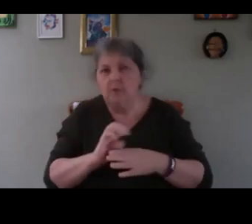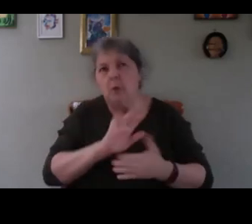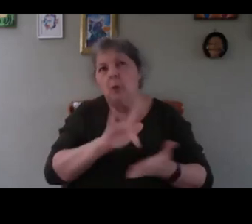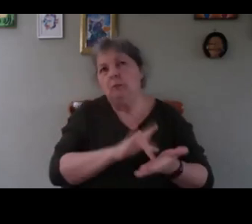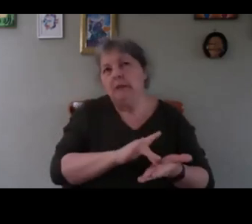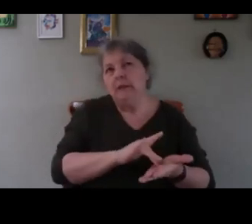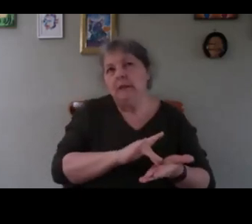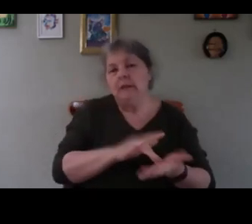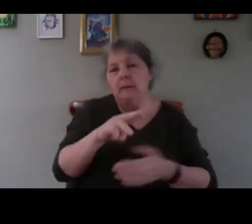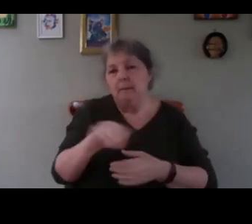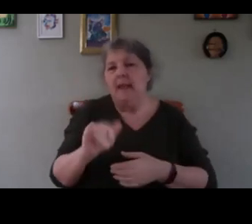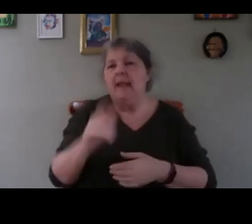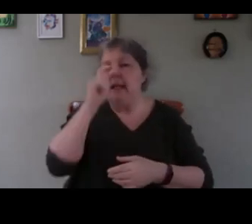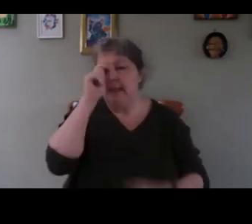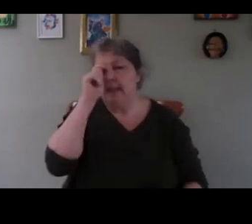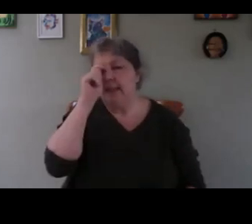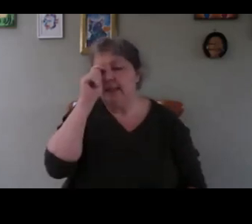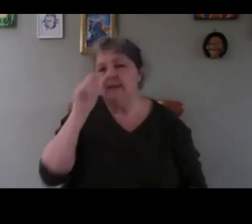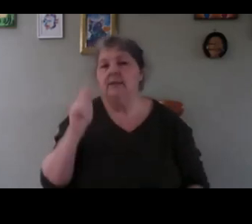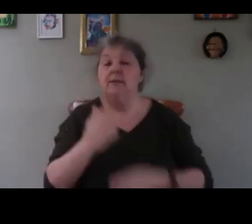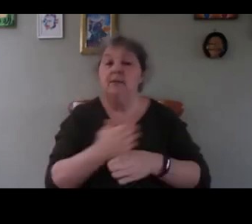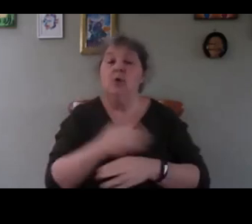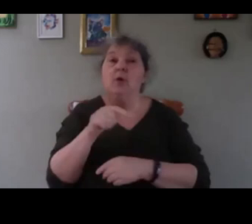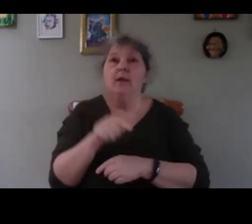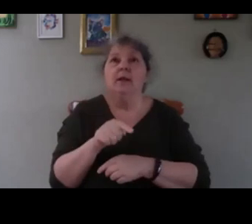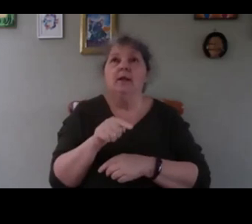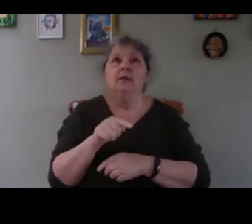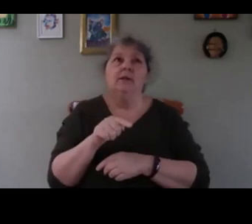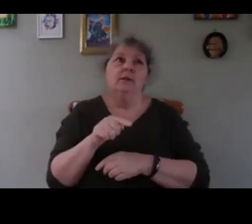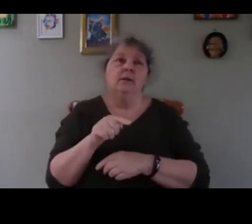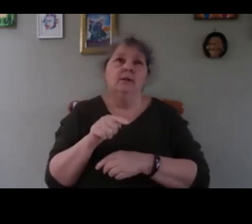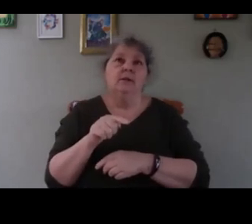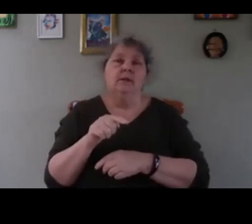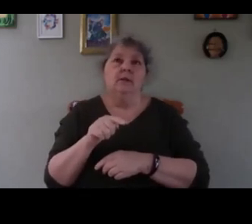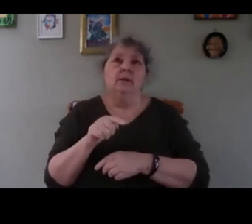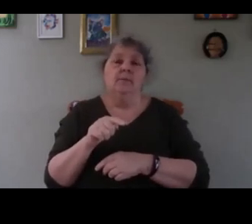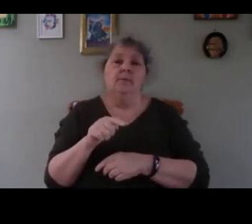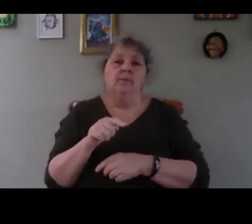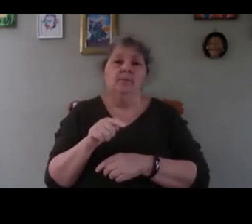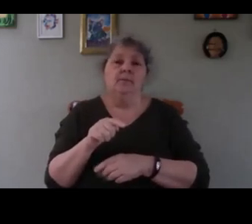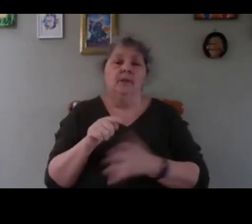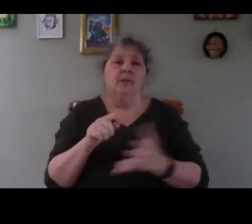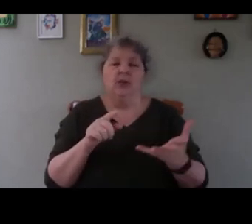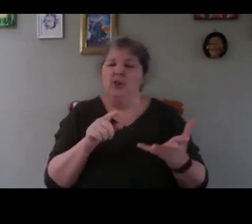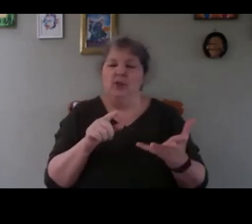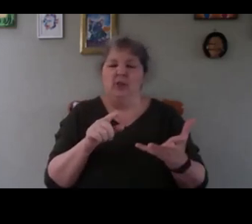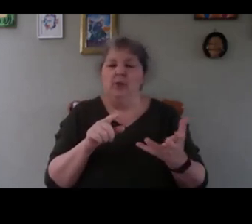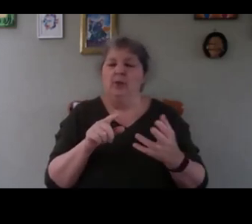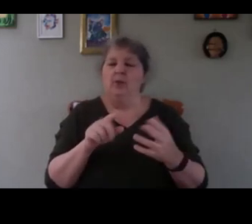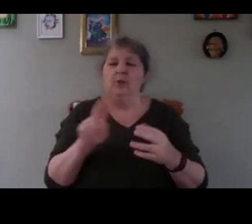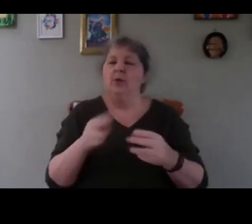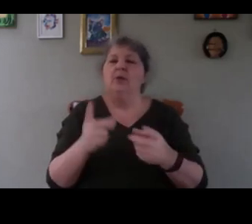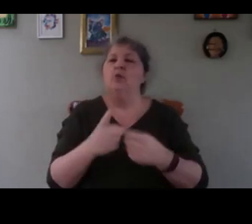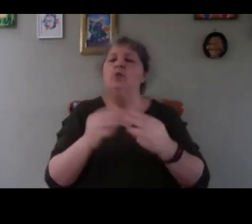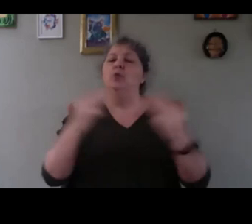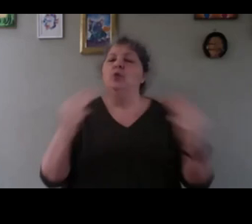that before that it would be a gamble or foolish to do too much but again depending